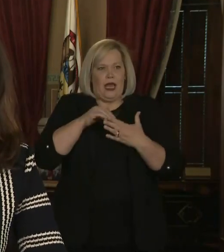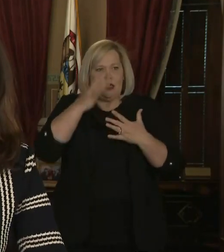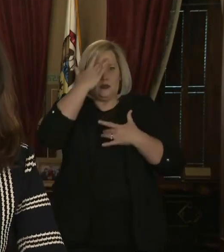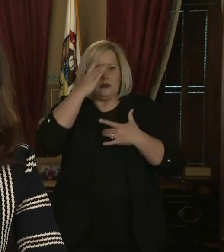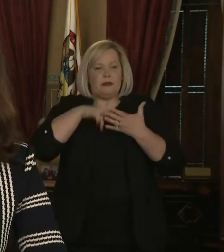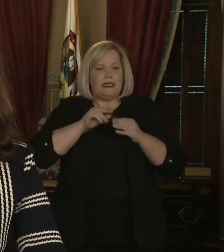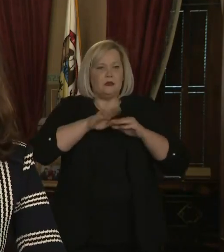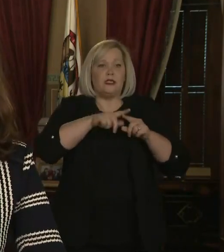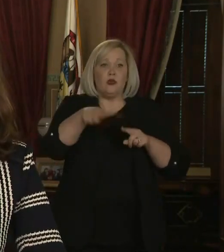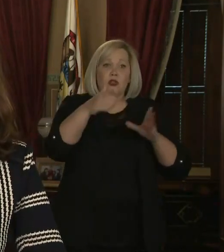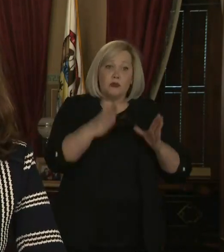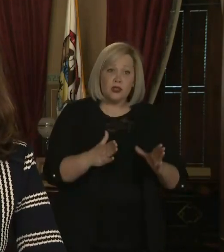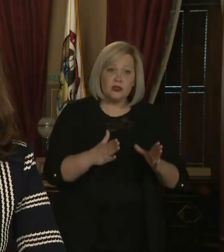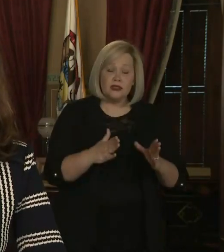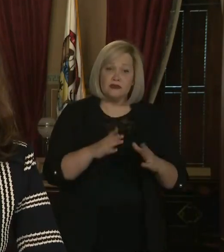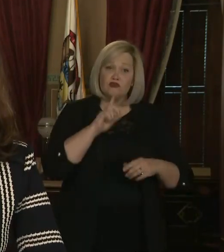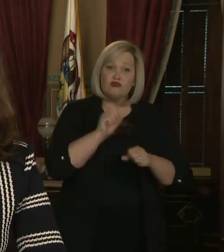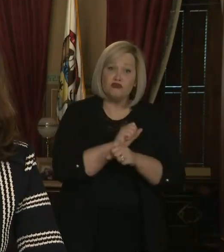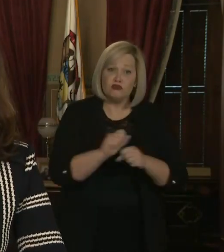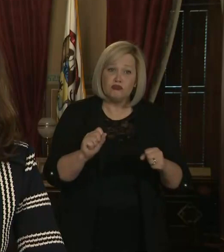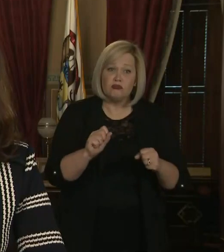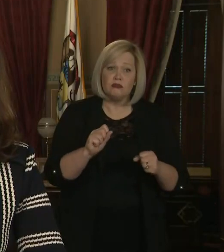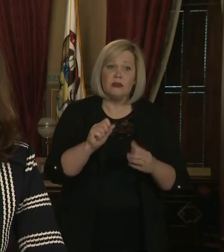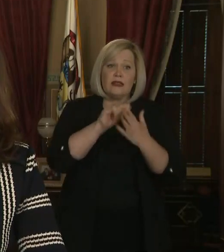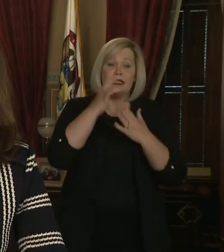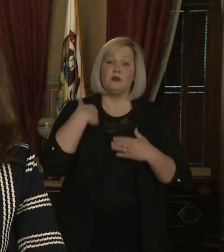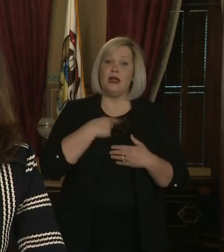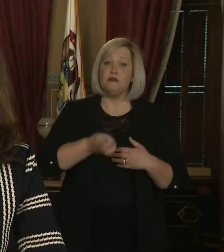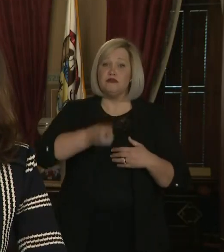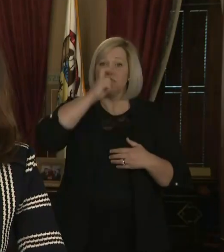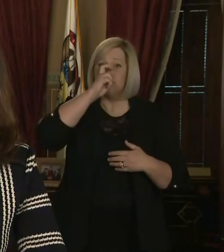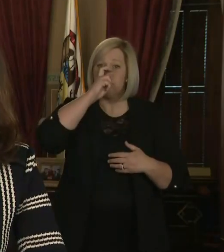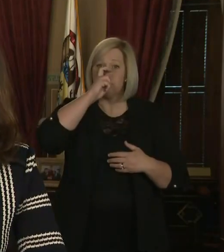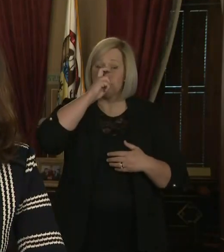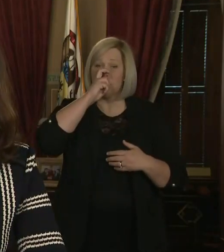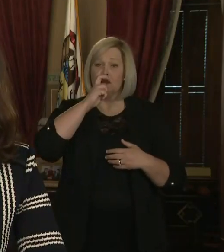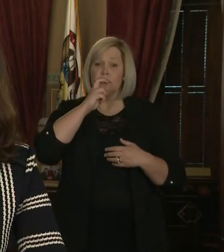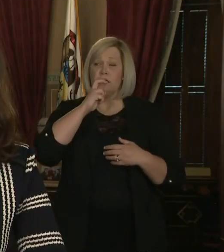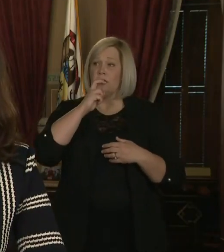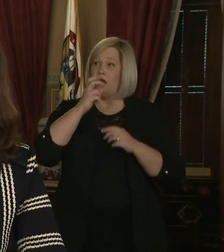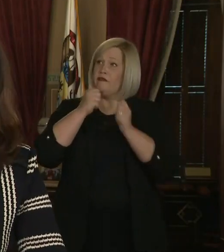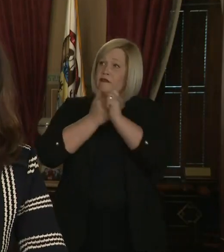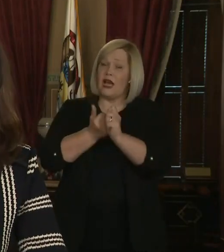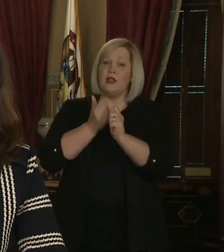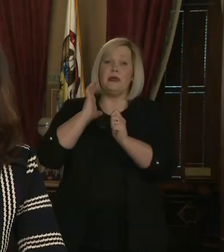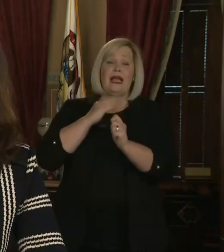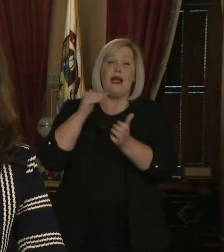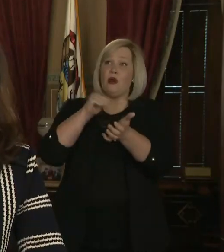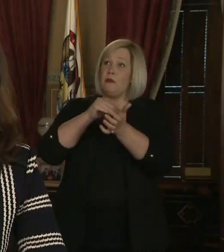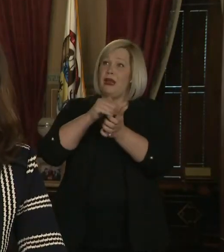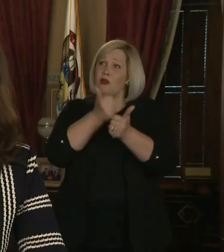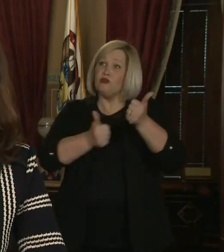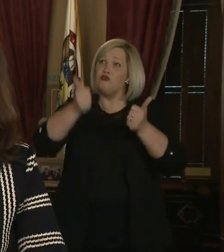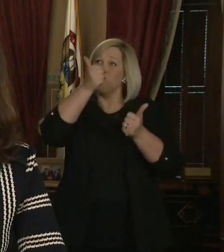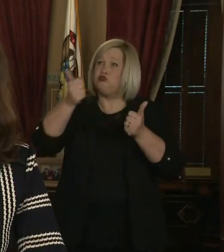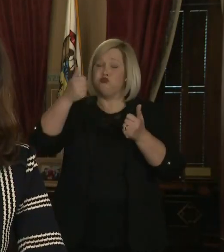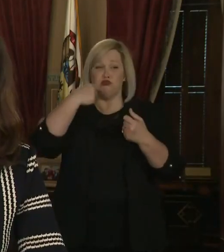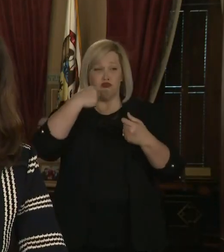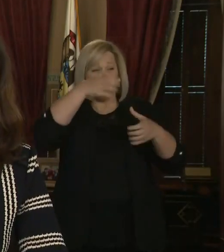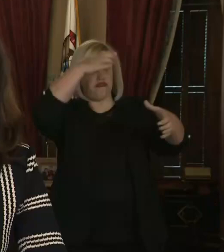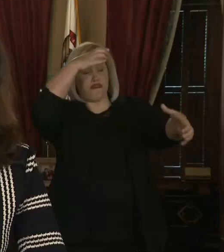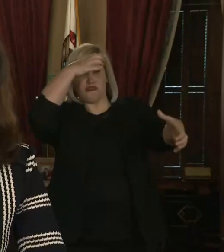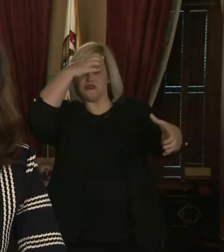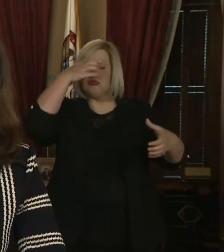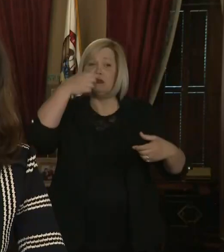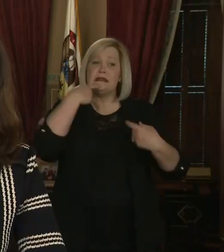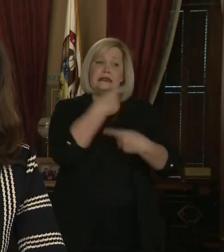strict guidelines are what are all of the best medical expertise tells us we need to do. This